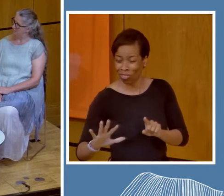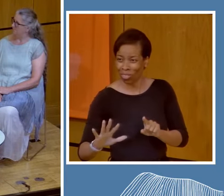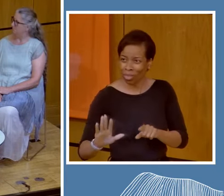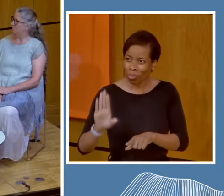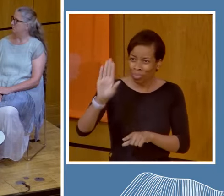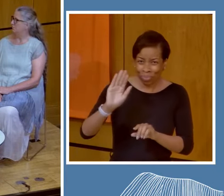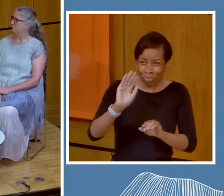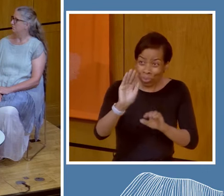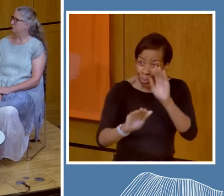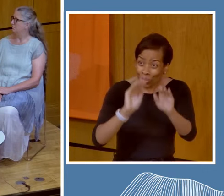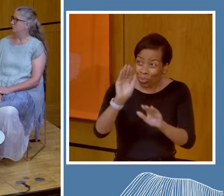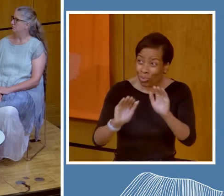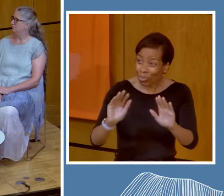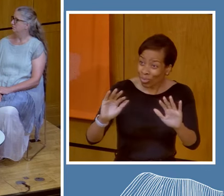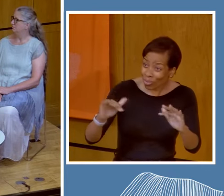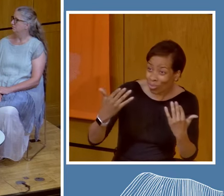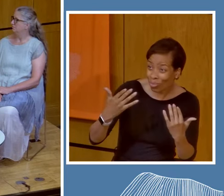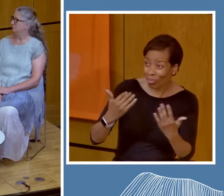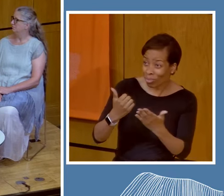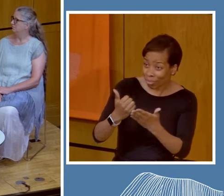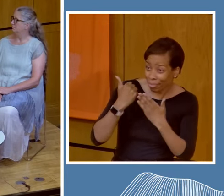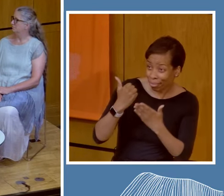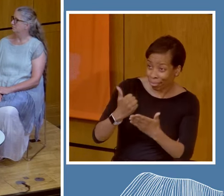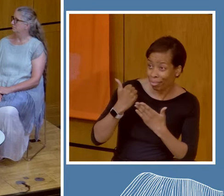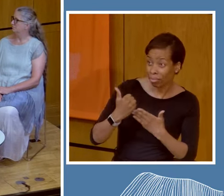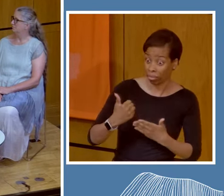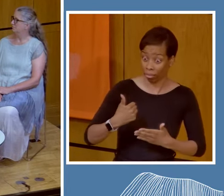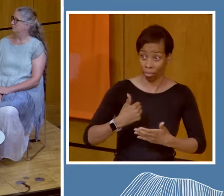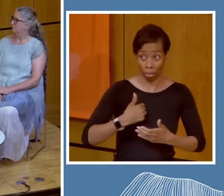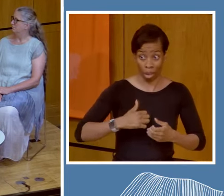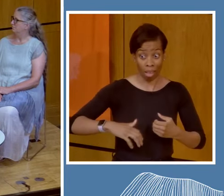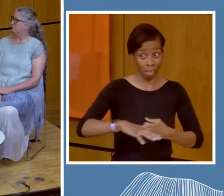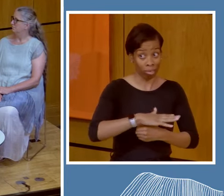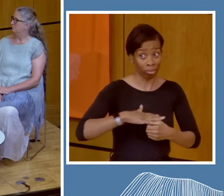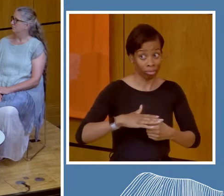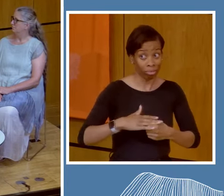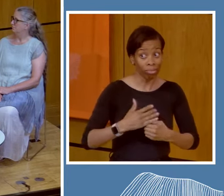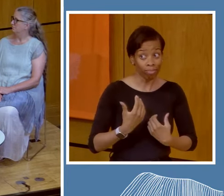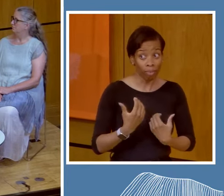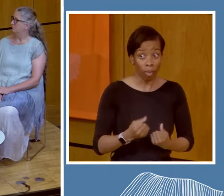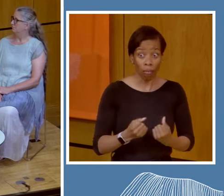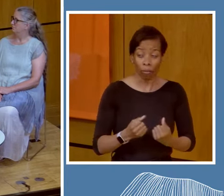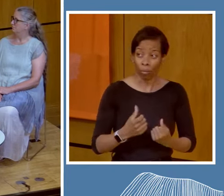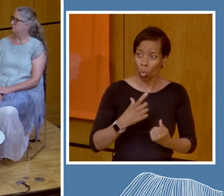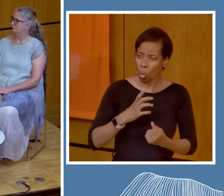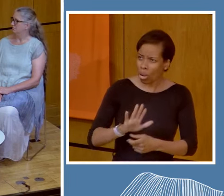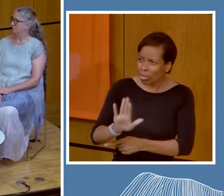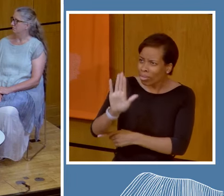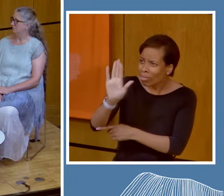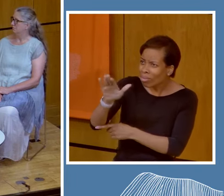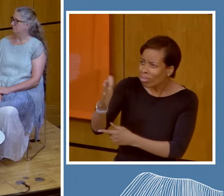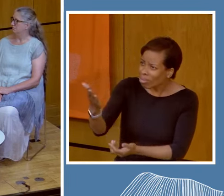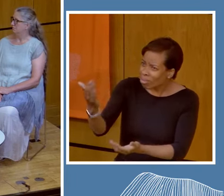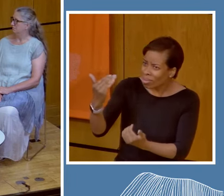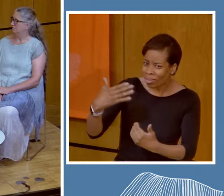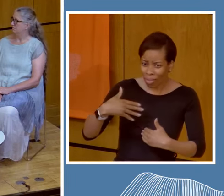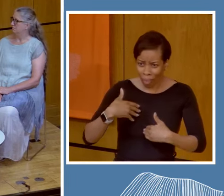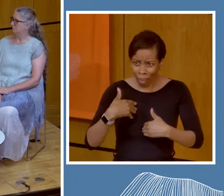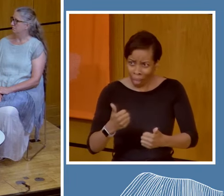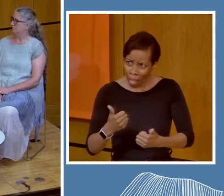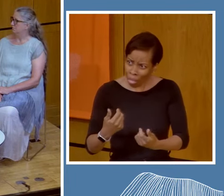which lives downstream from the Oil Sands operation, for baseline health assessments and ongoing health